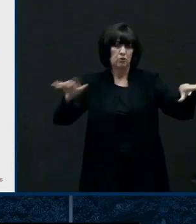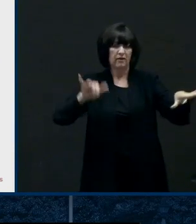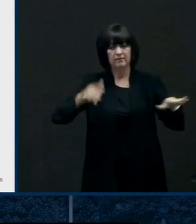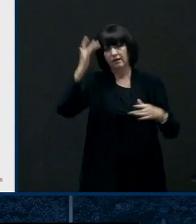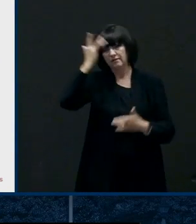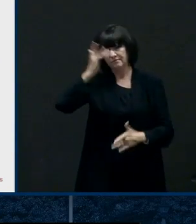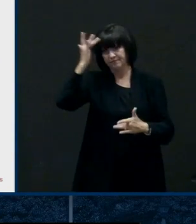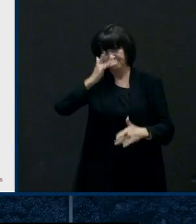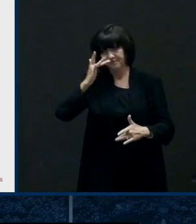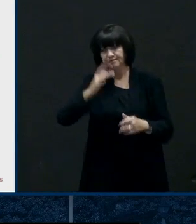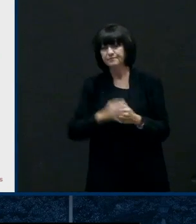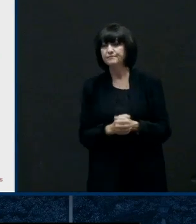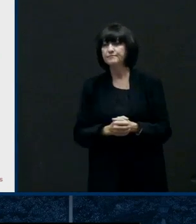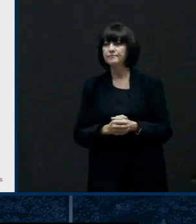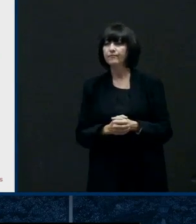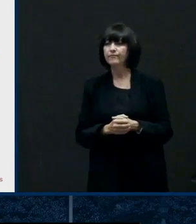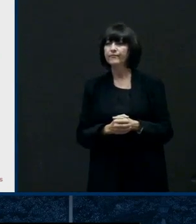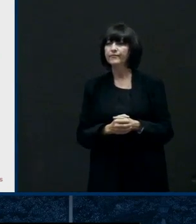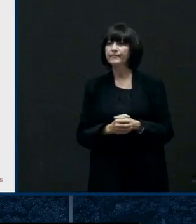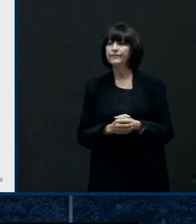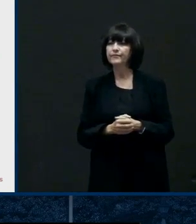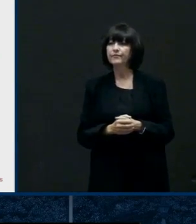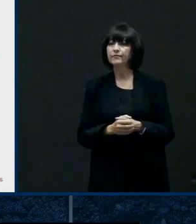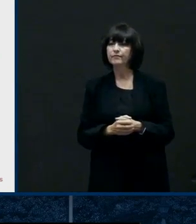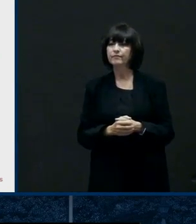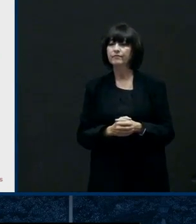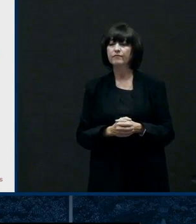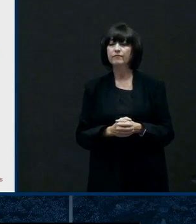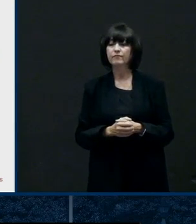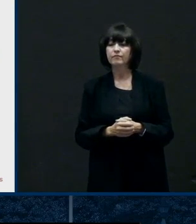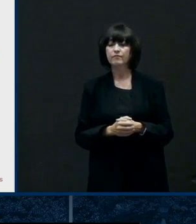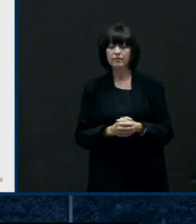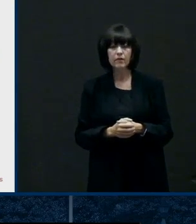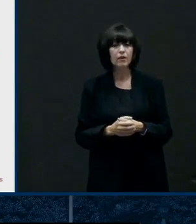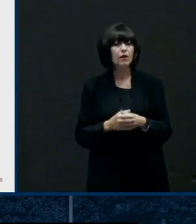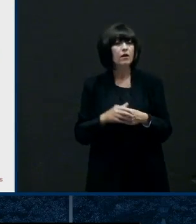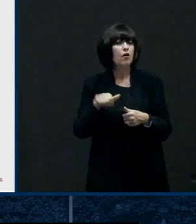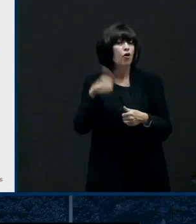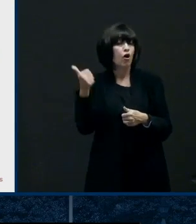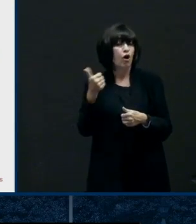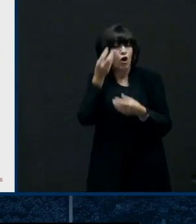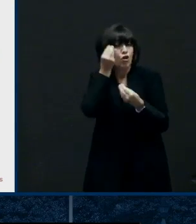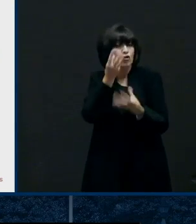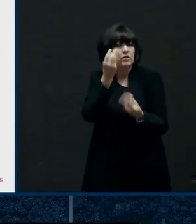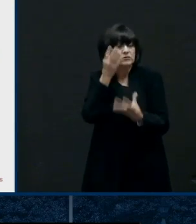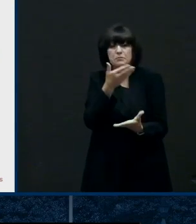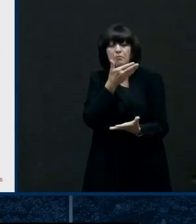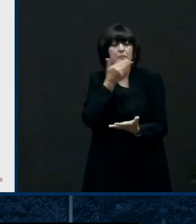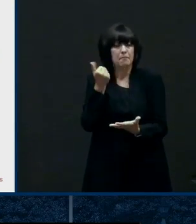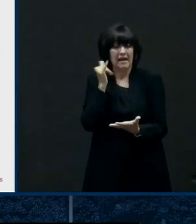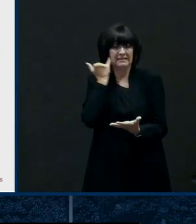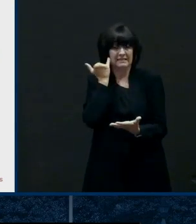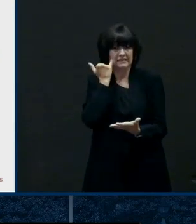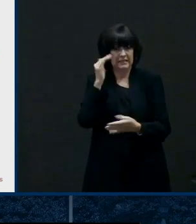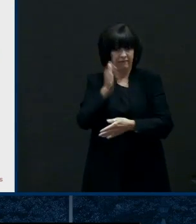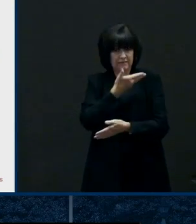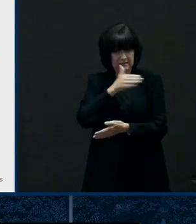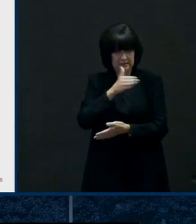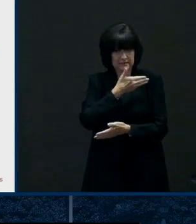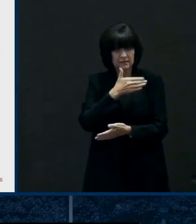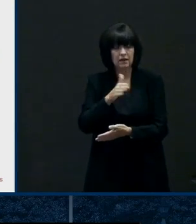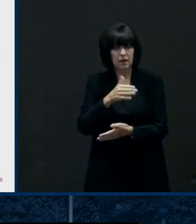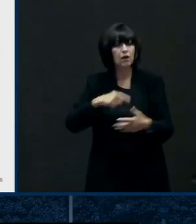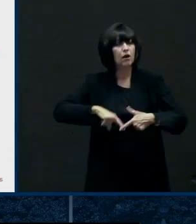study we saw was uh between activities for example between coral activities air out the room for 30 minutes uh for good